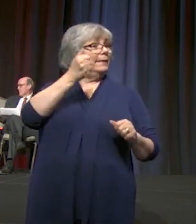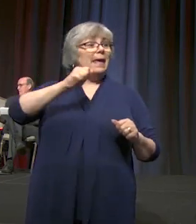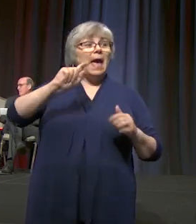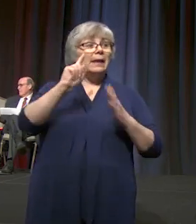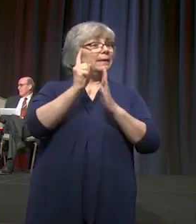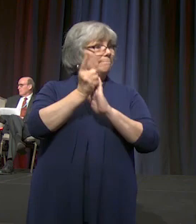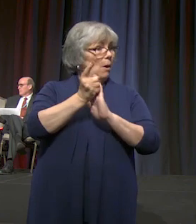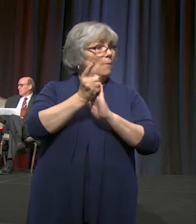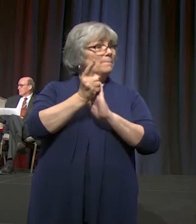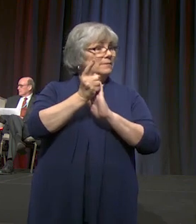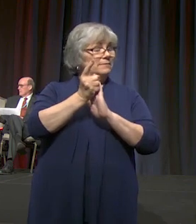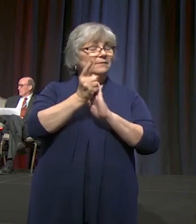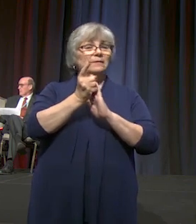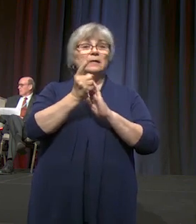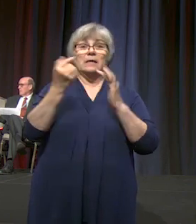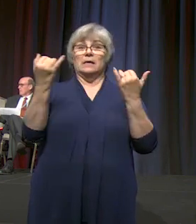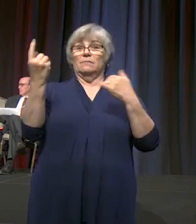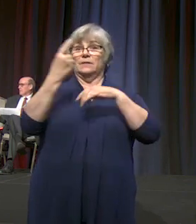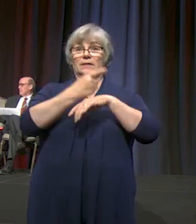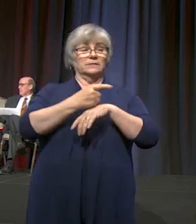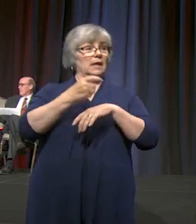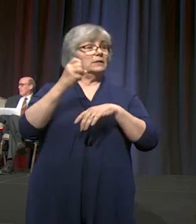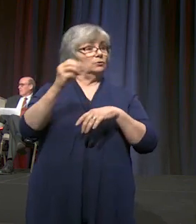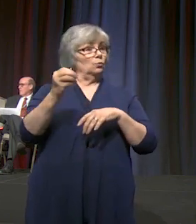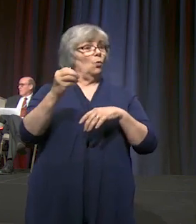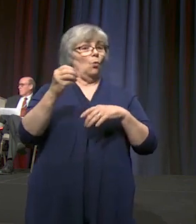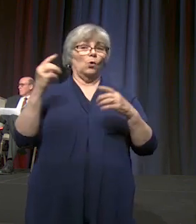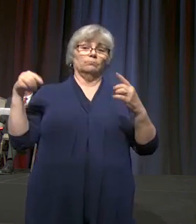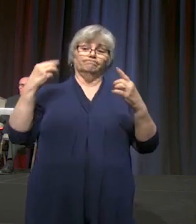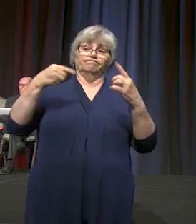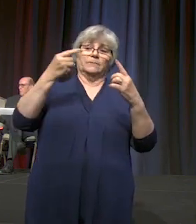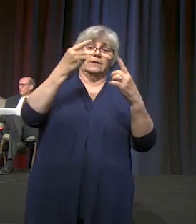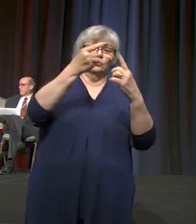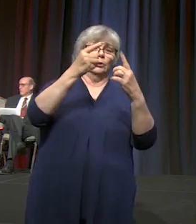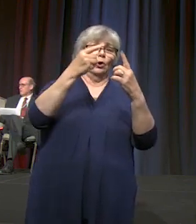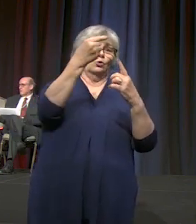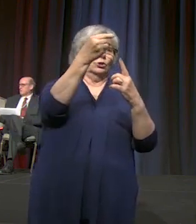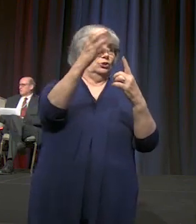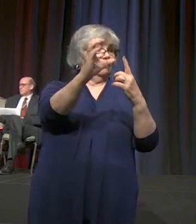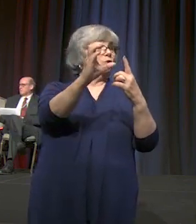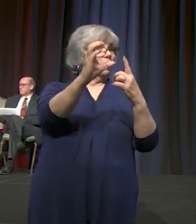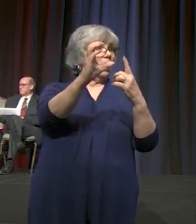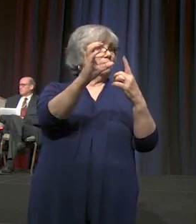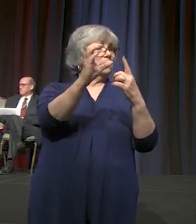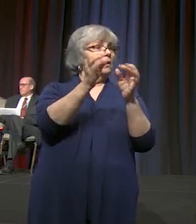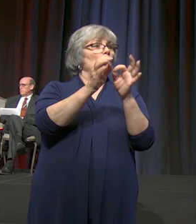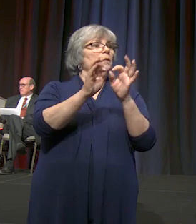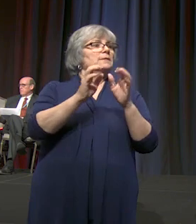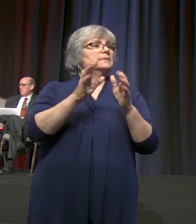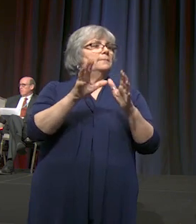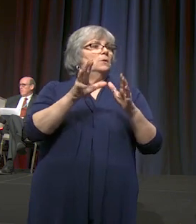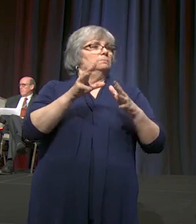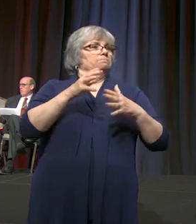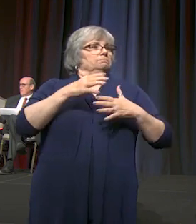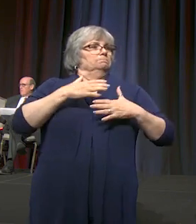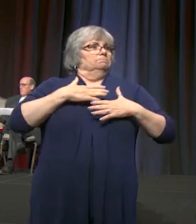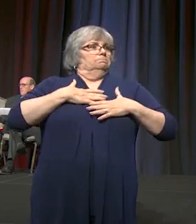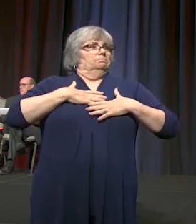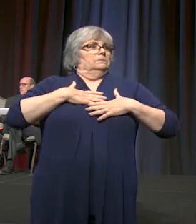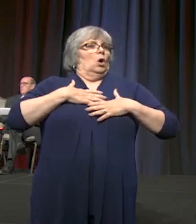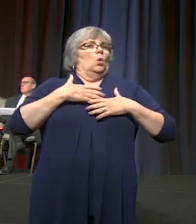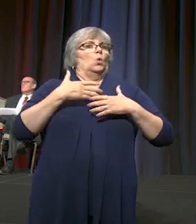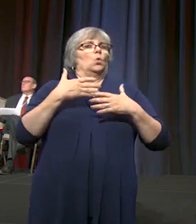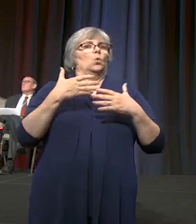in these days or in the journey to general conference with a simple inhale and exhale